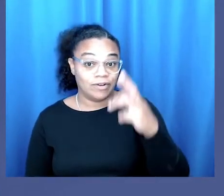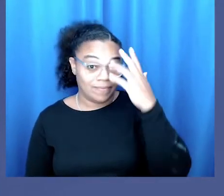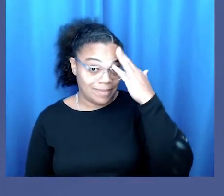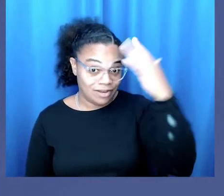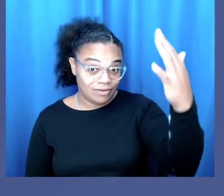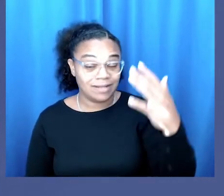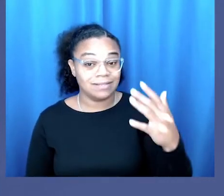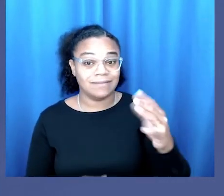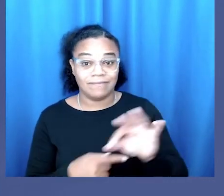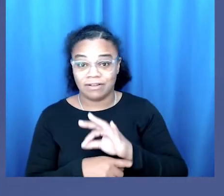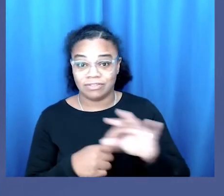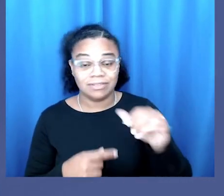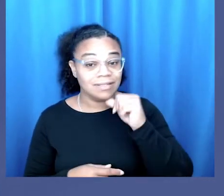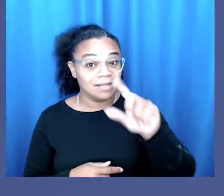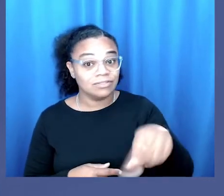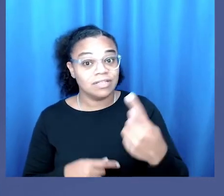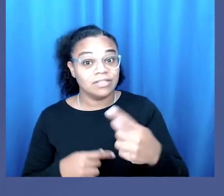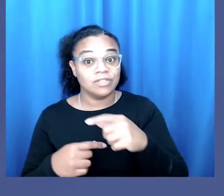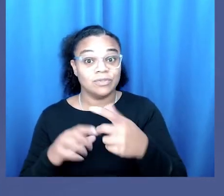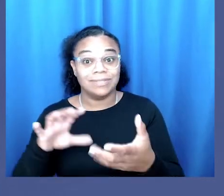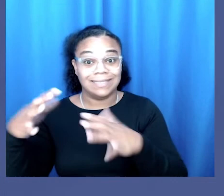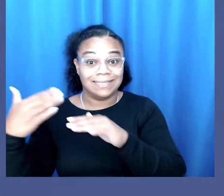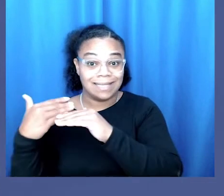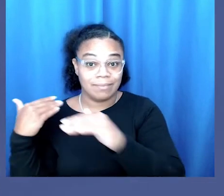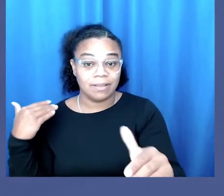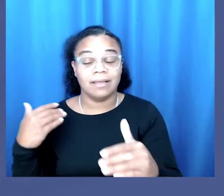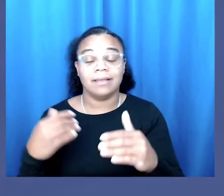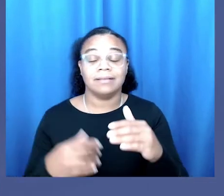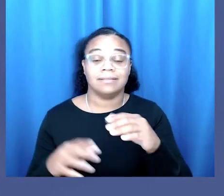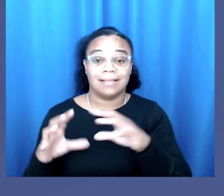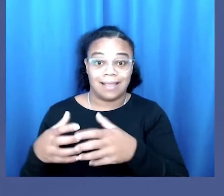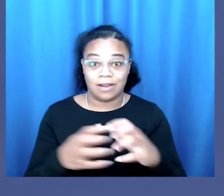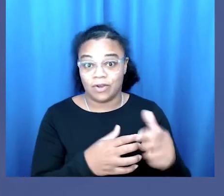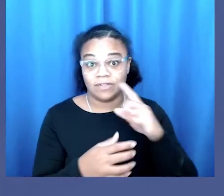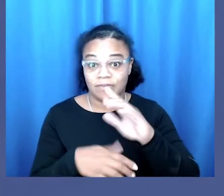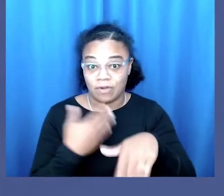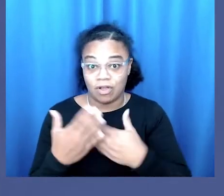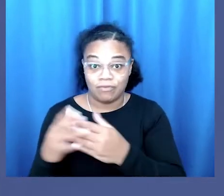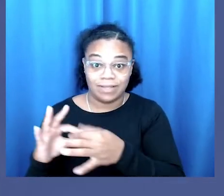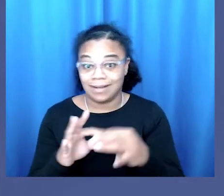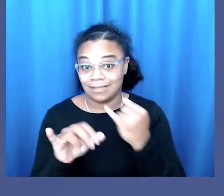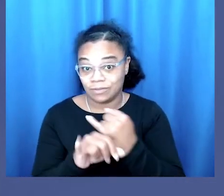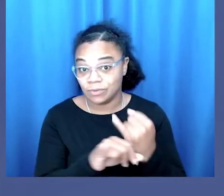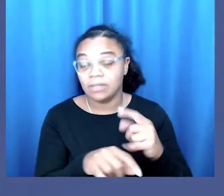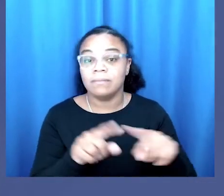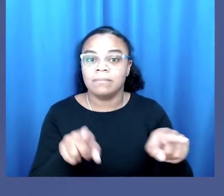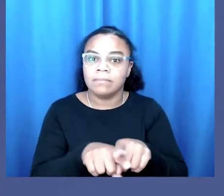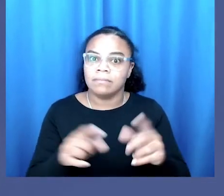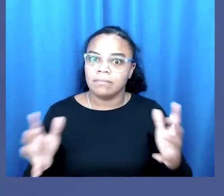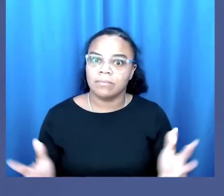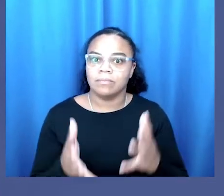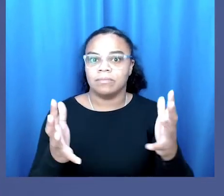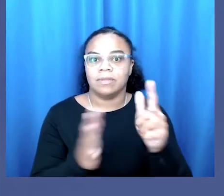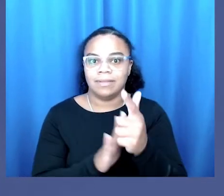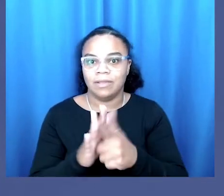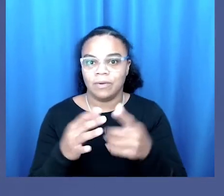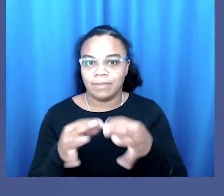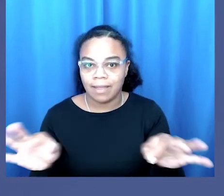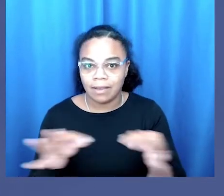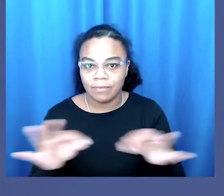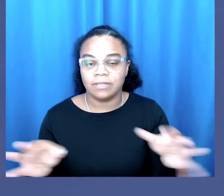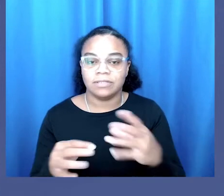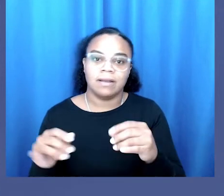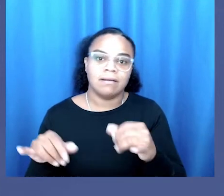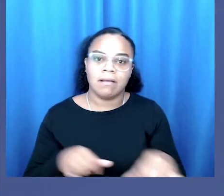theories function not to destabilize sex gender categories in all related institutions, but to promote the absorption of legal